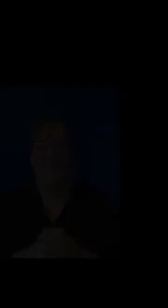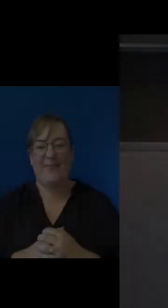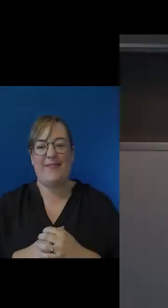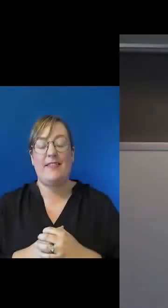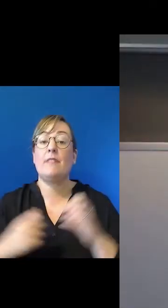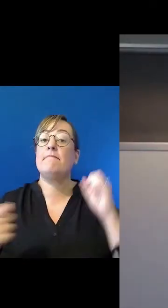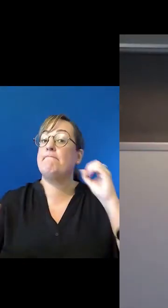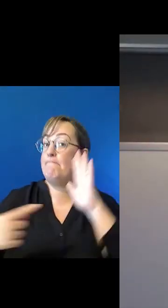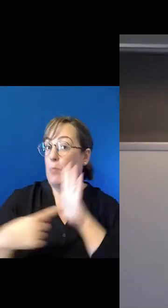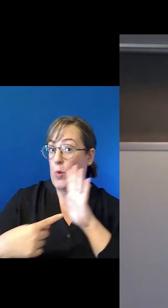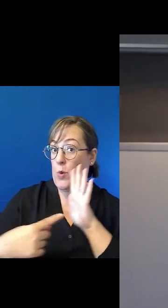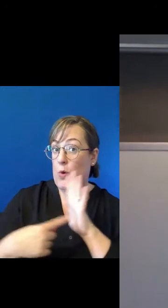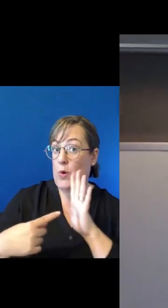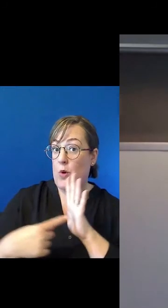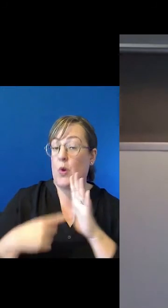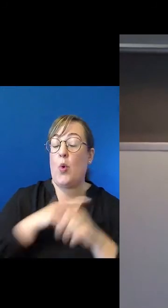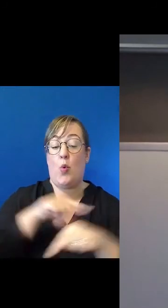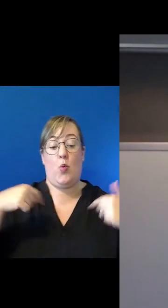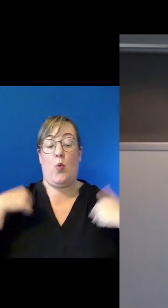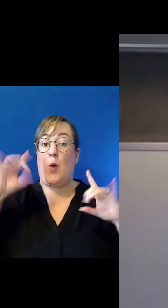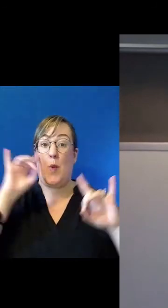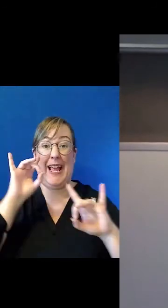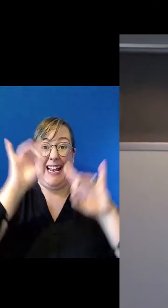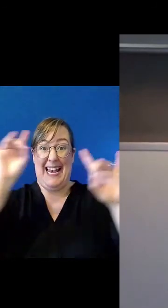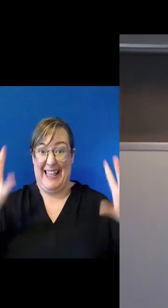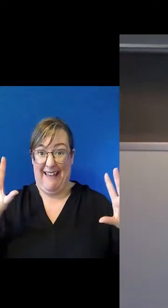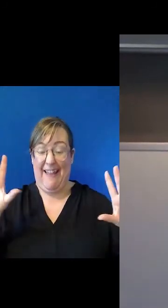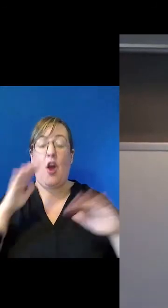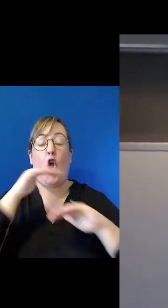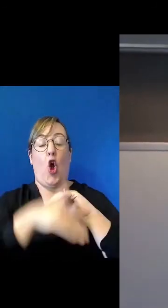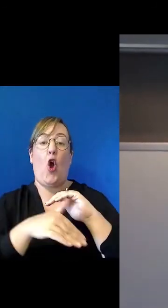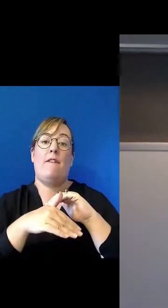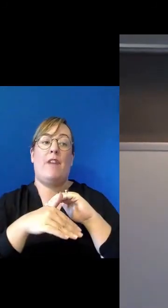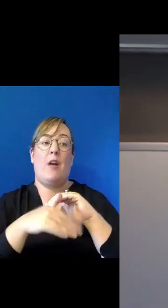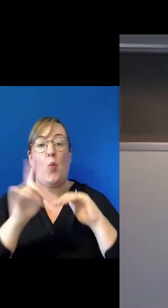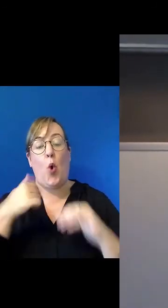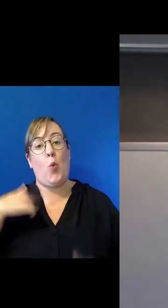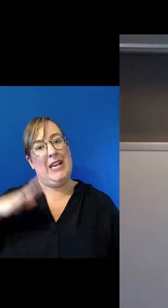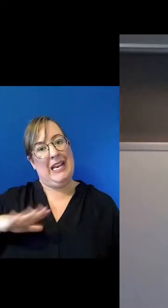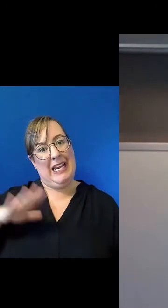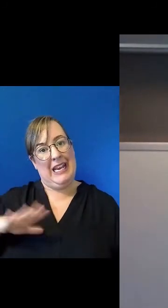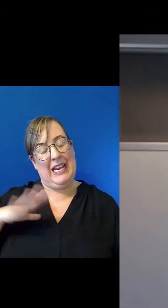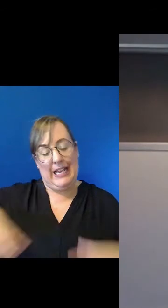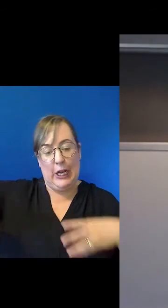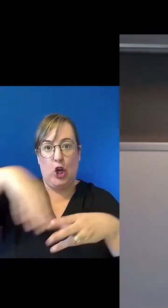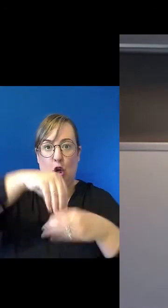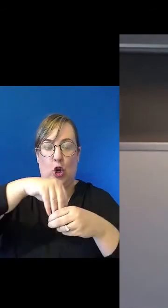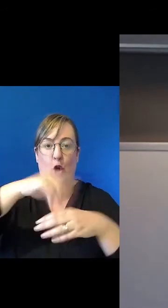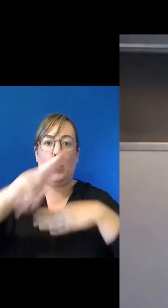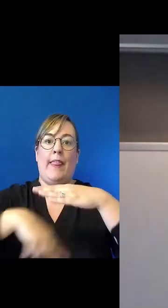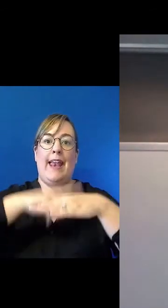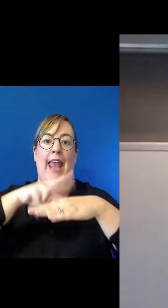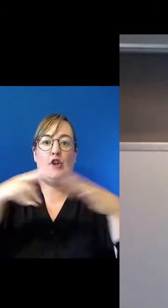Pat. We were very clear in terms of the Coalition of Peaks, in terms of what we wanted included in the national agreement,